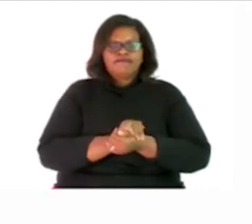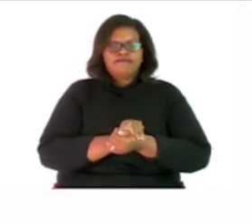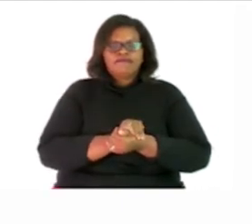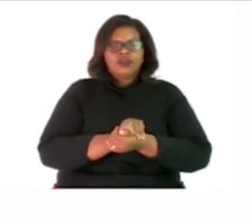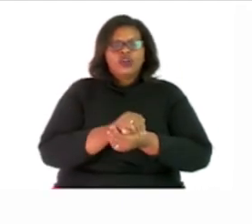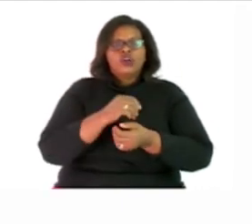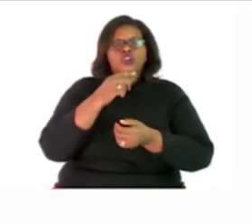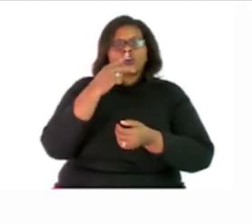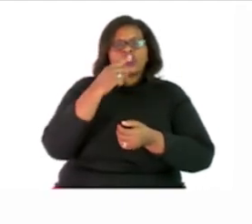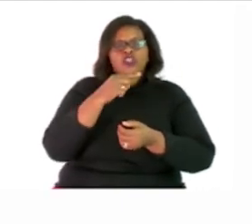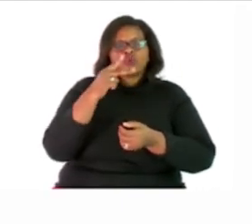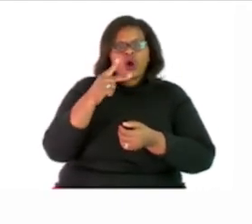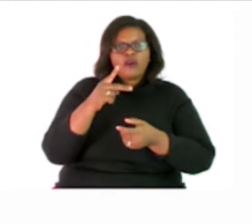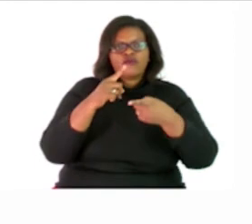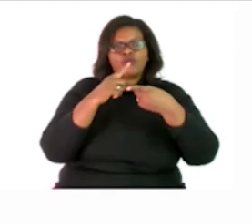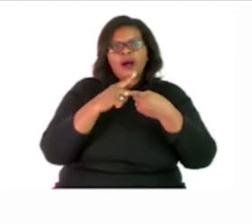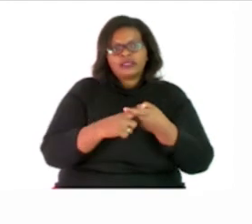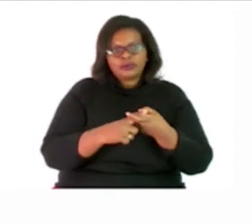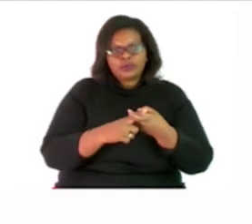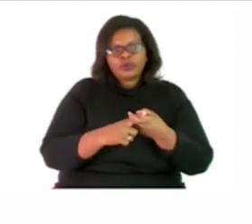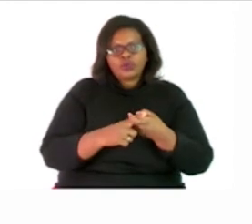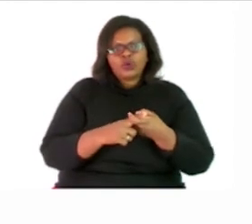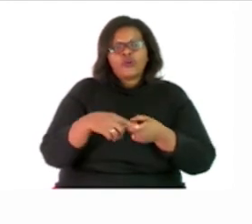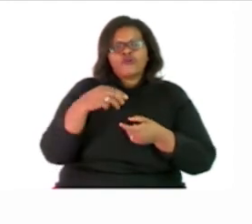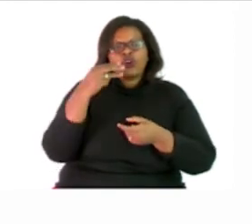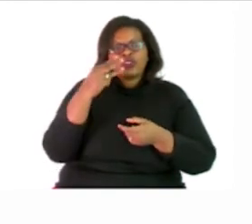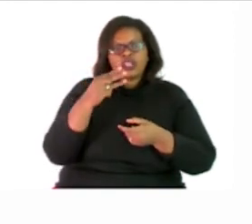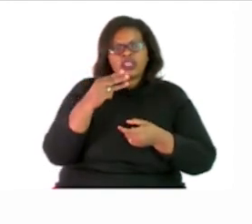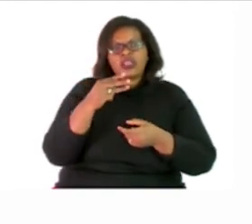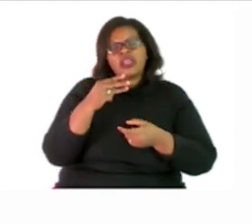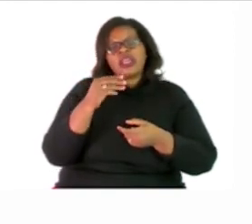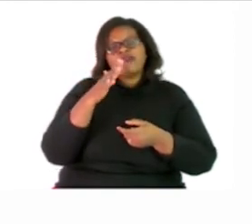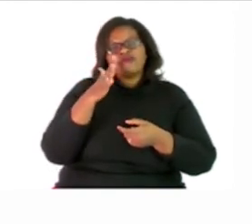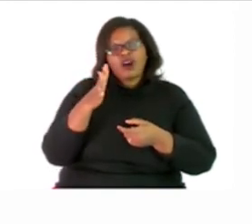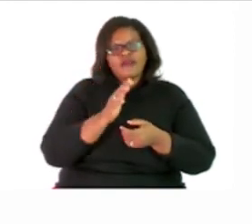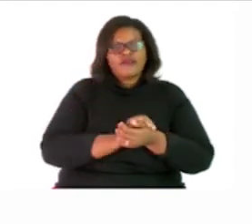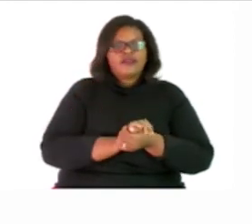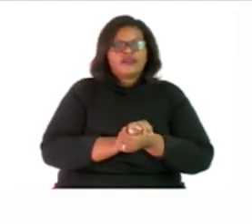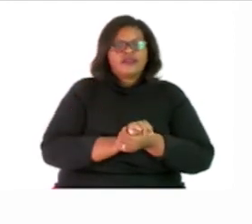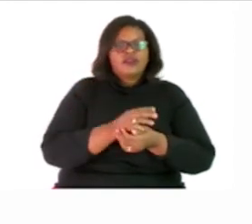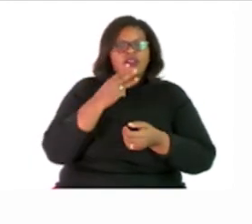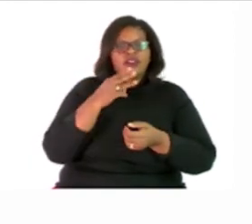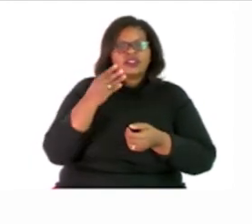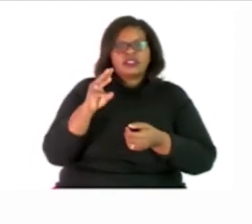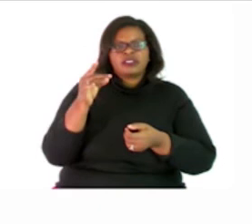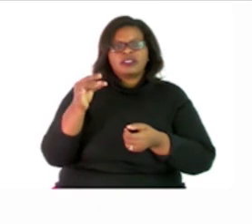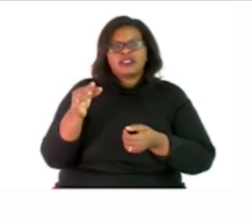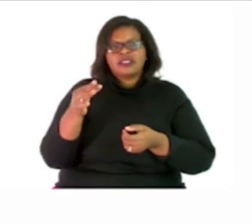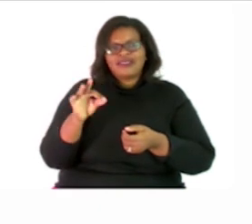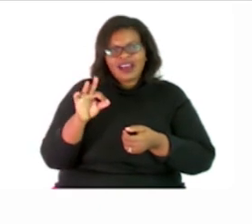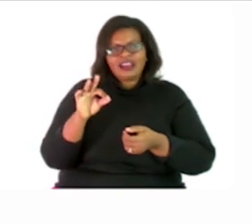multiples which is 4, 3 and 5 for 3 is 3, 6, 9, 12,